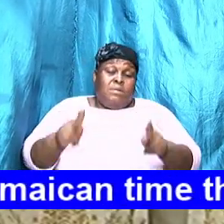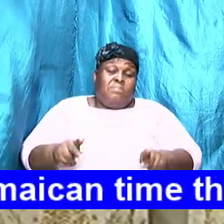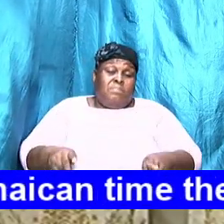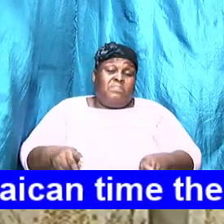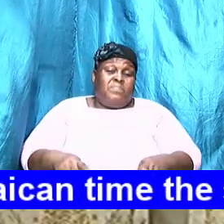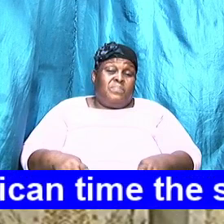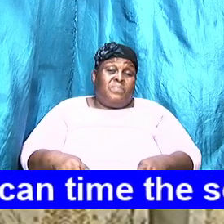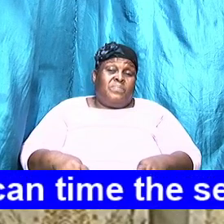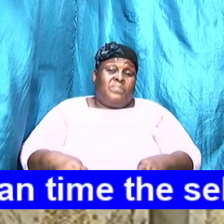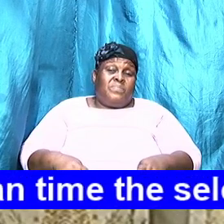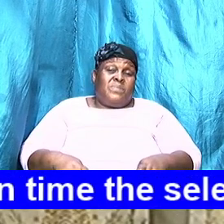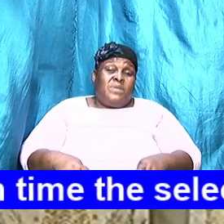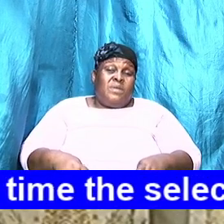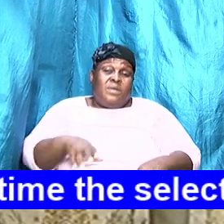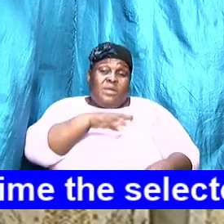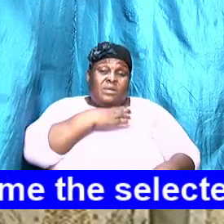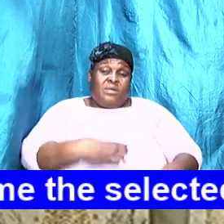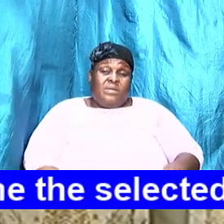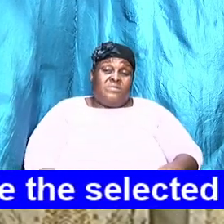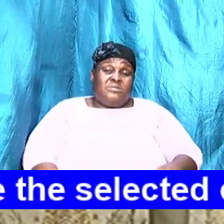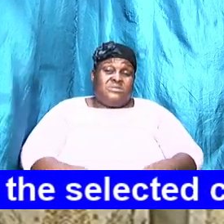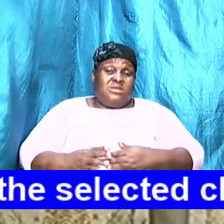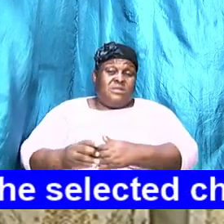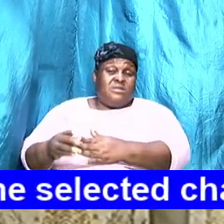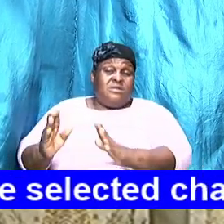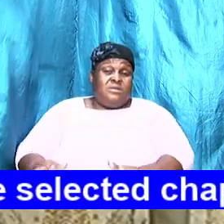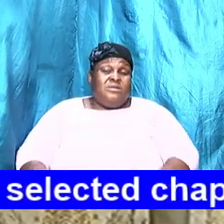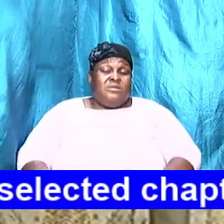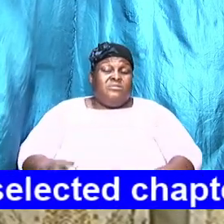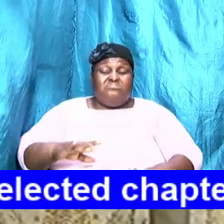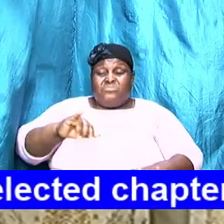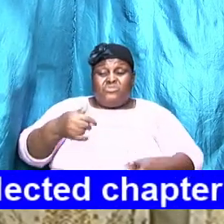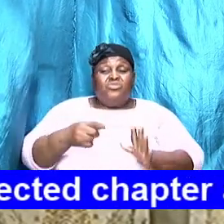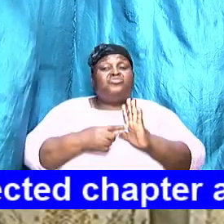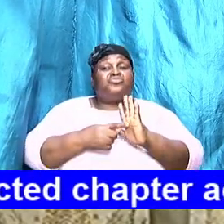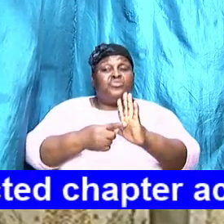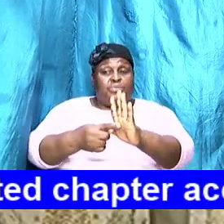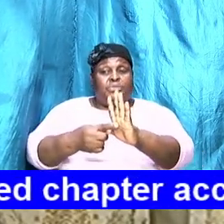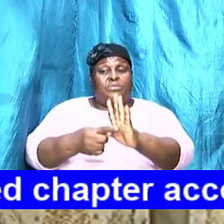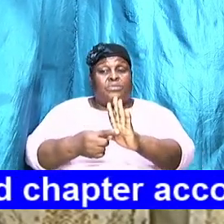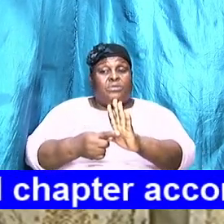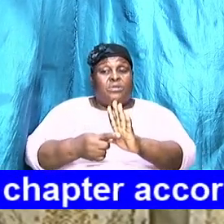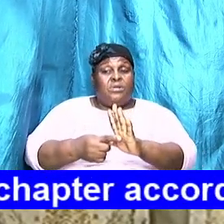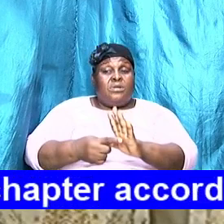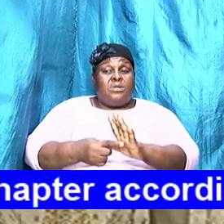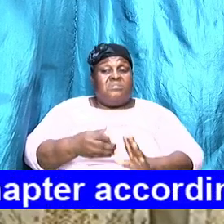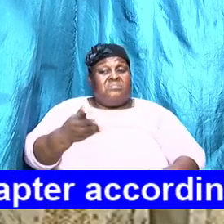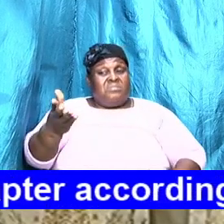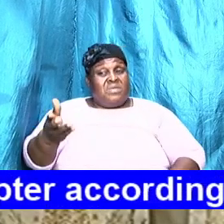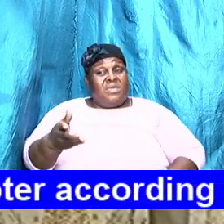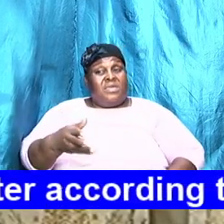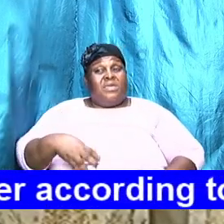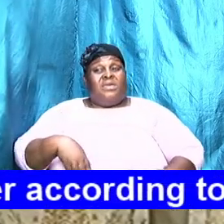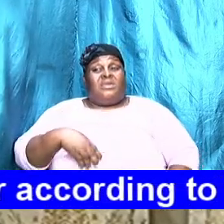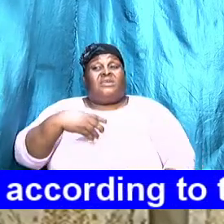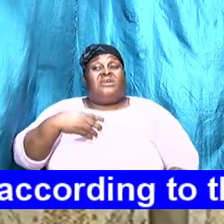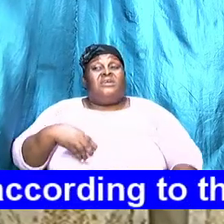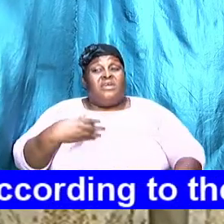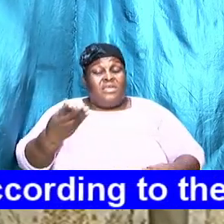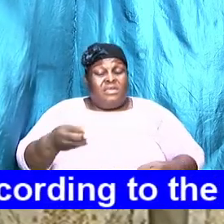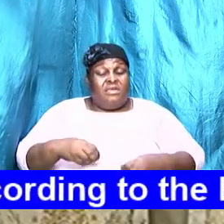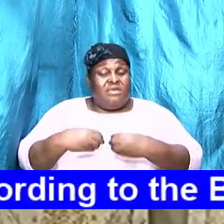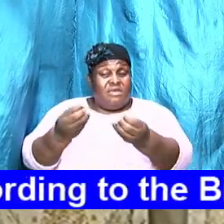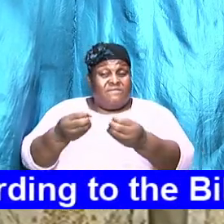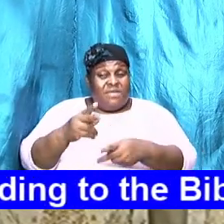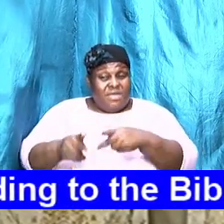Christian leaders are just parading yes and they give folks the impression that